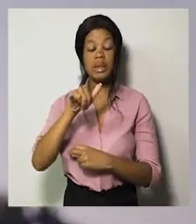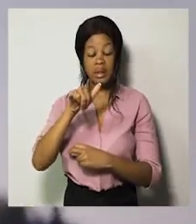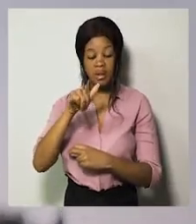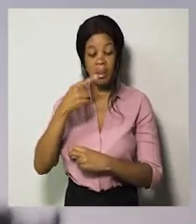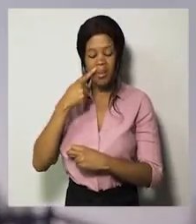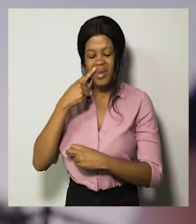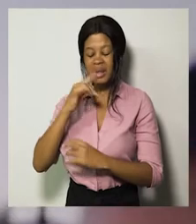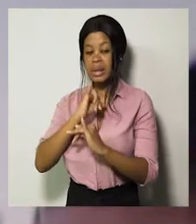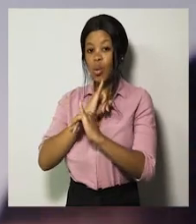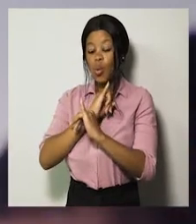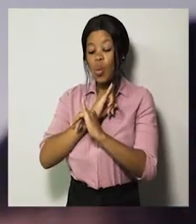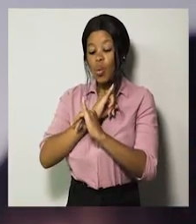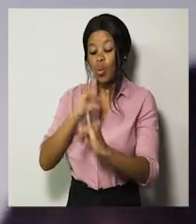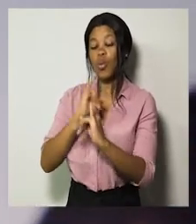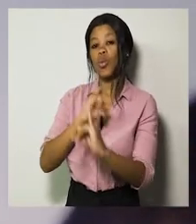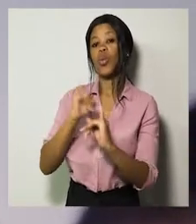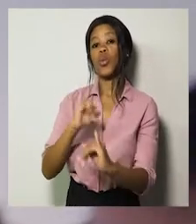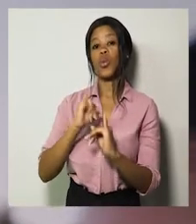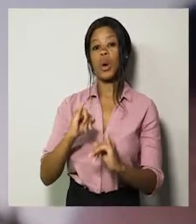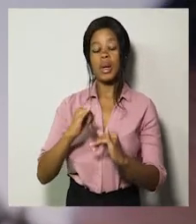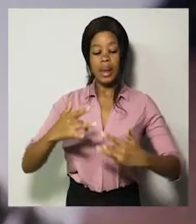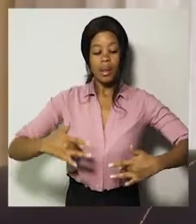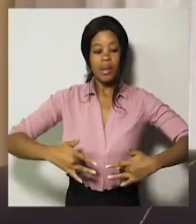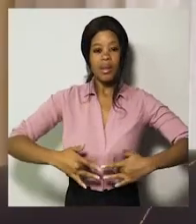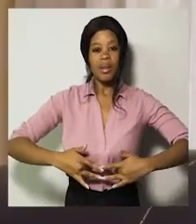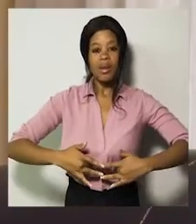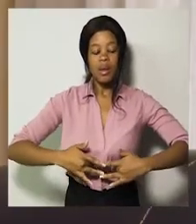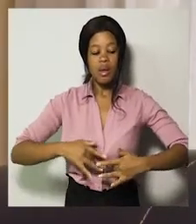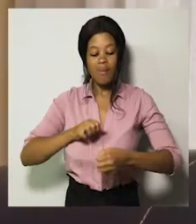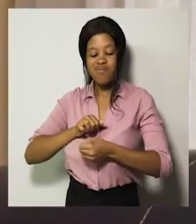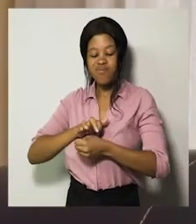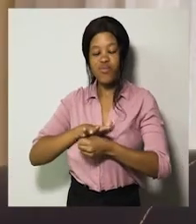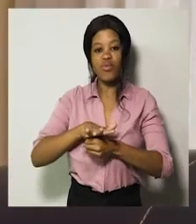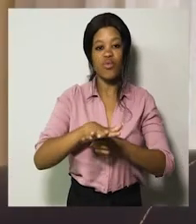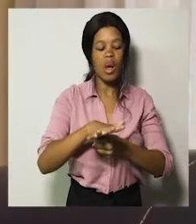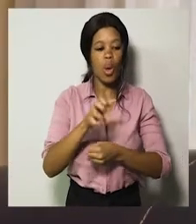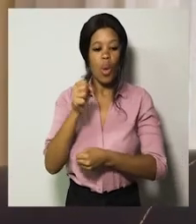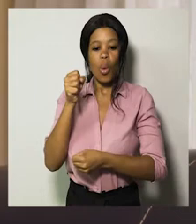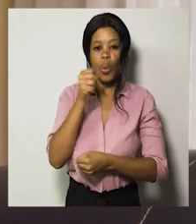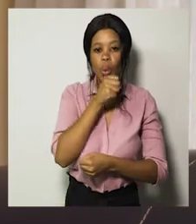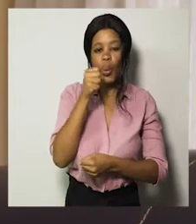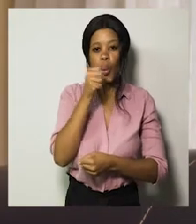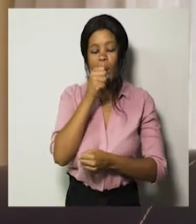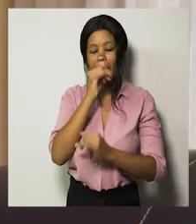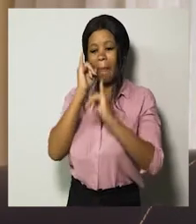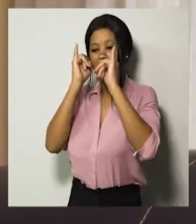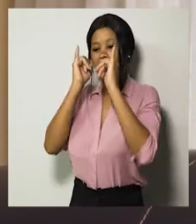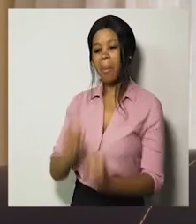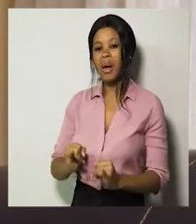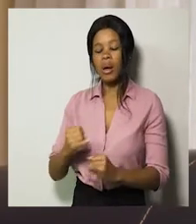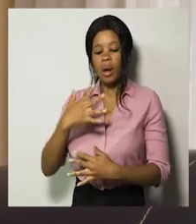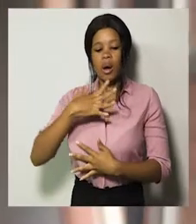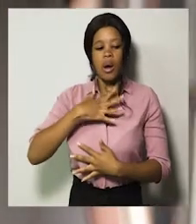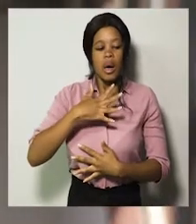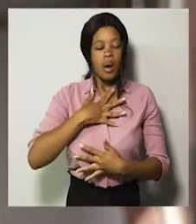realized I'm in a terrible condition my lungs were very affected my coughing was bad I was